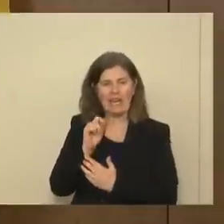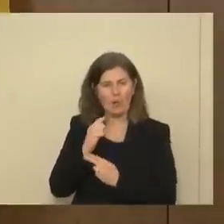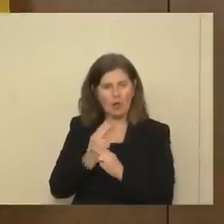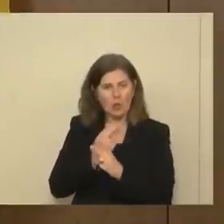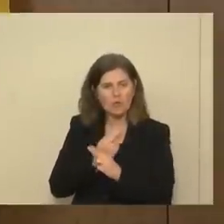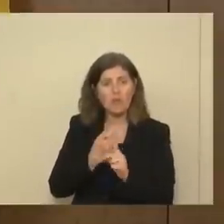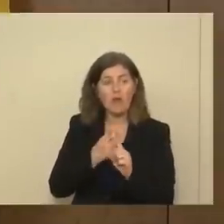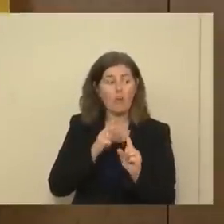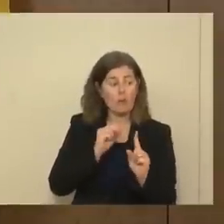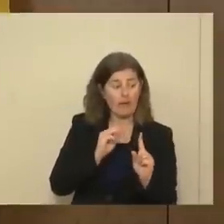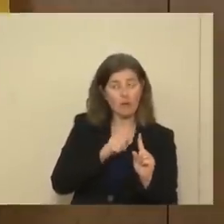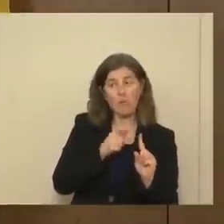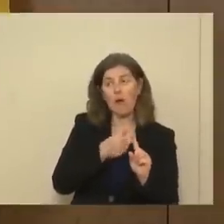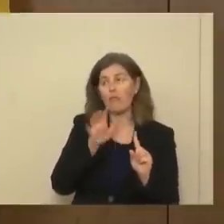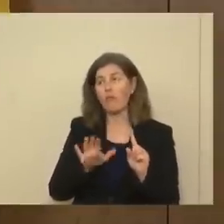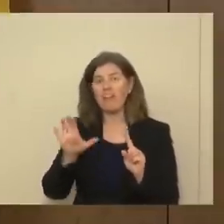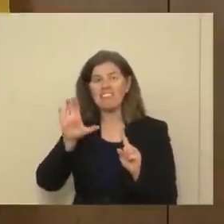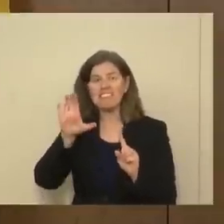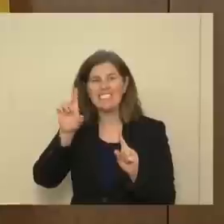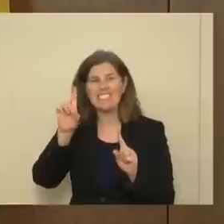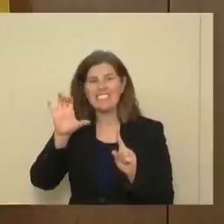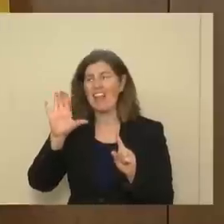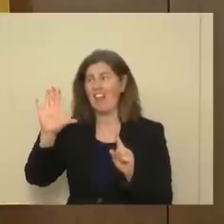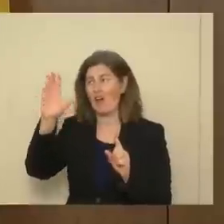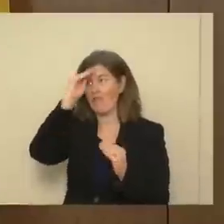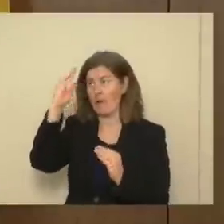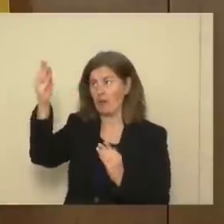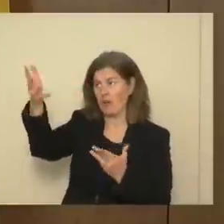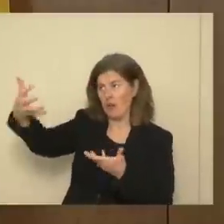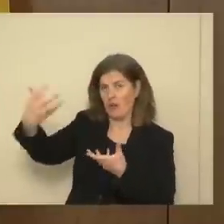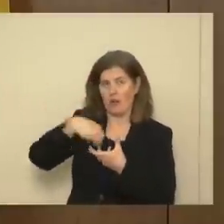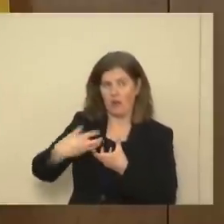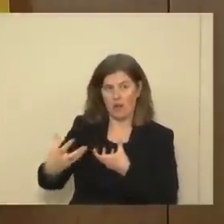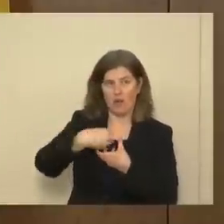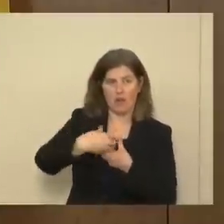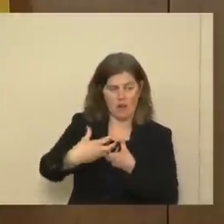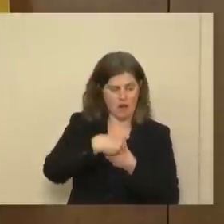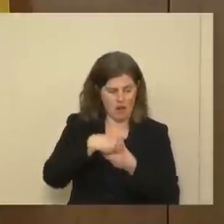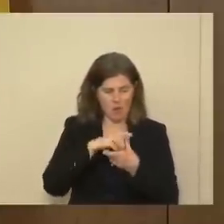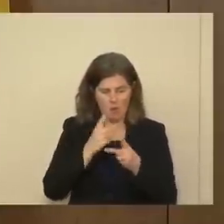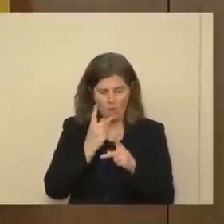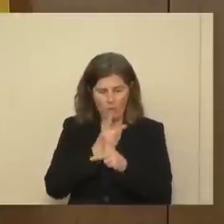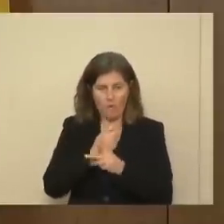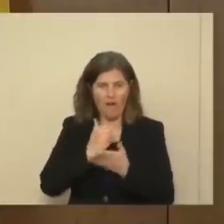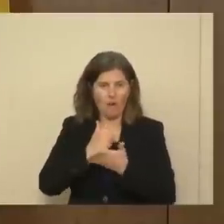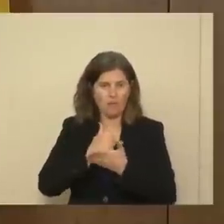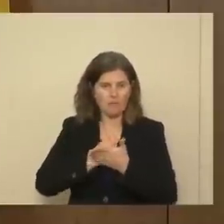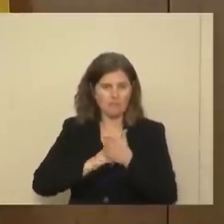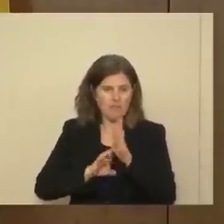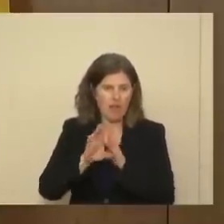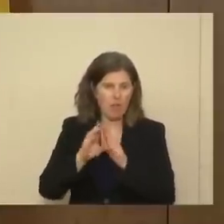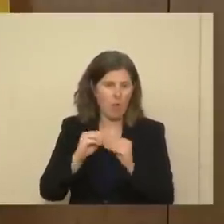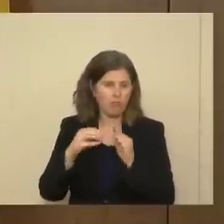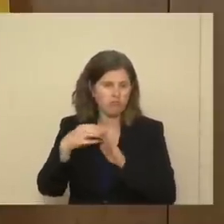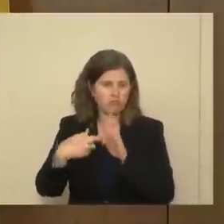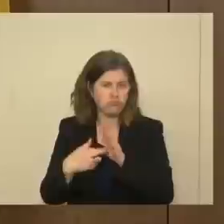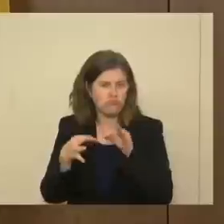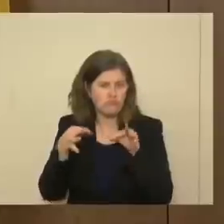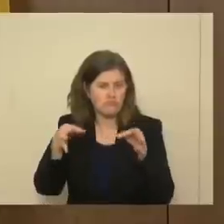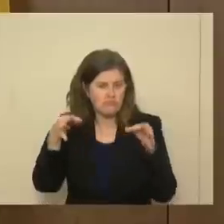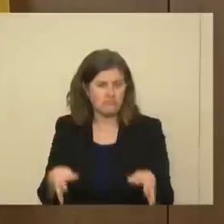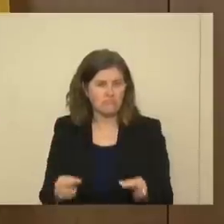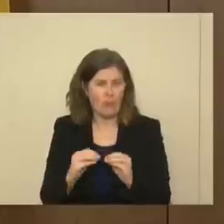not only from New Mexico, but from the CDC and the other places that we go to expert guidance as we make those